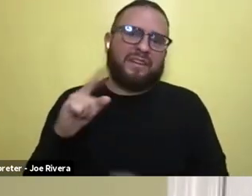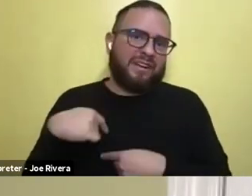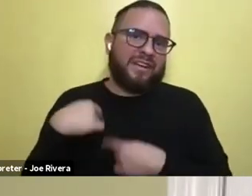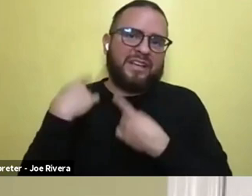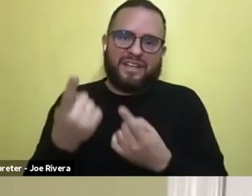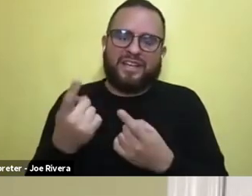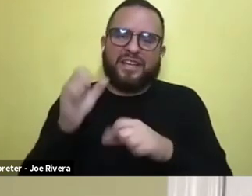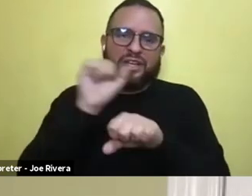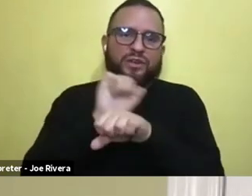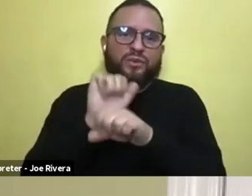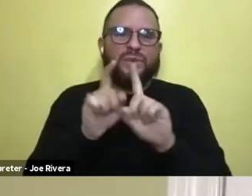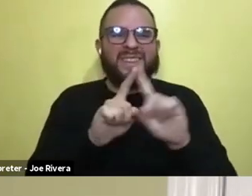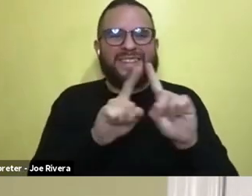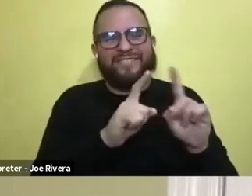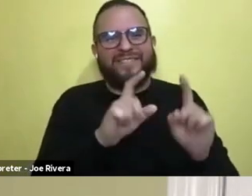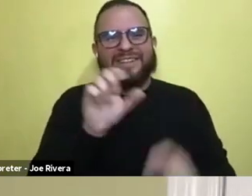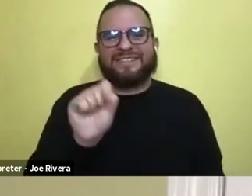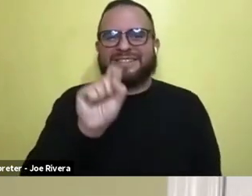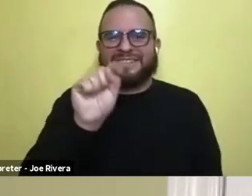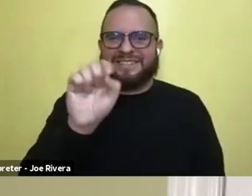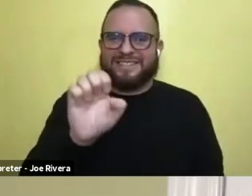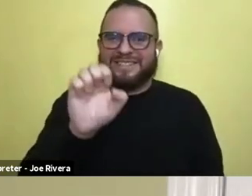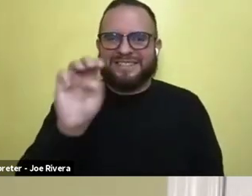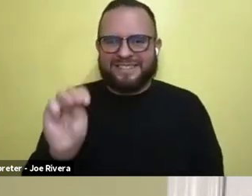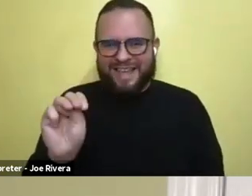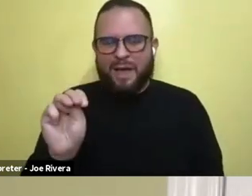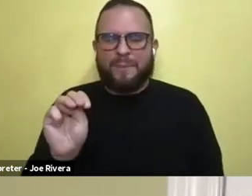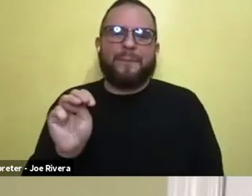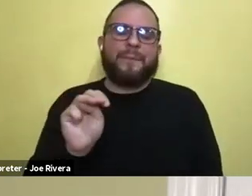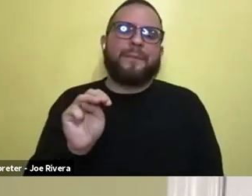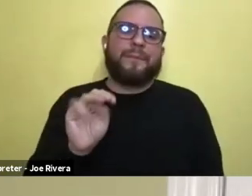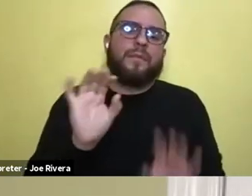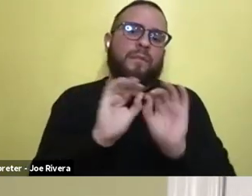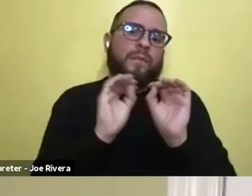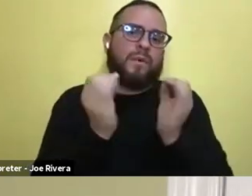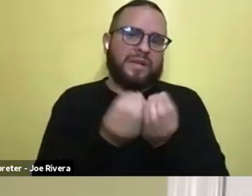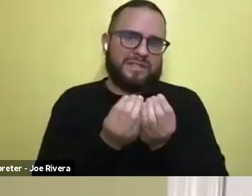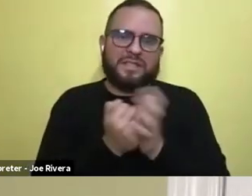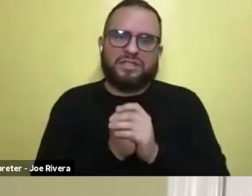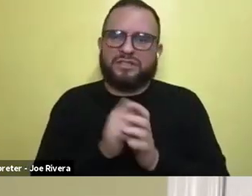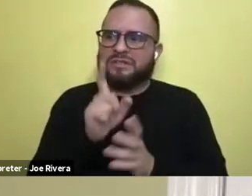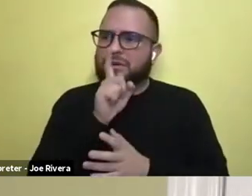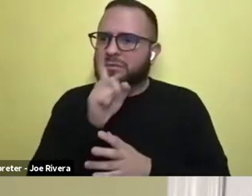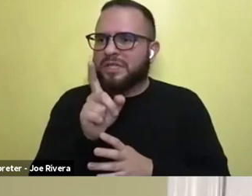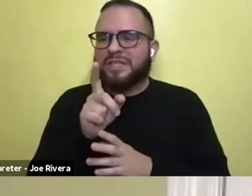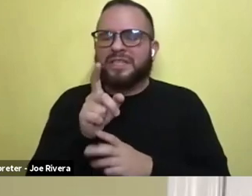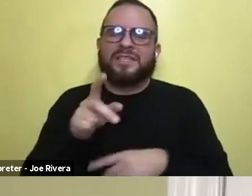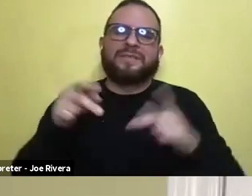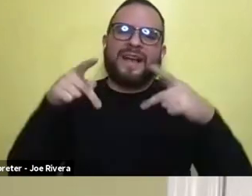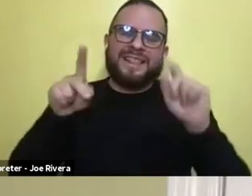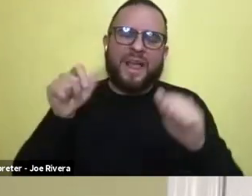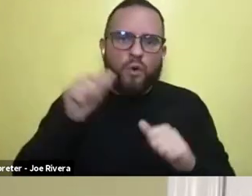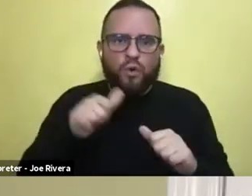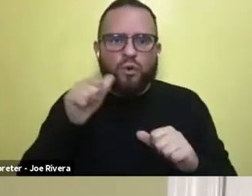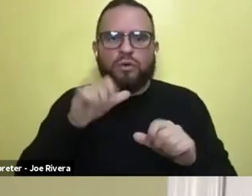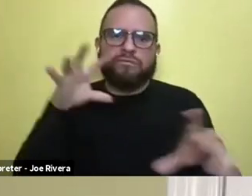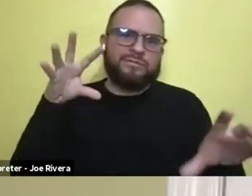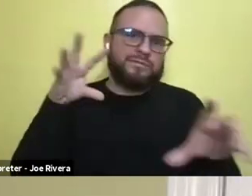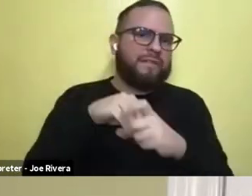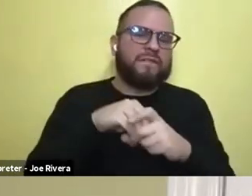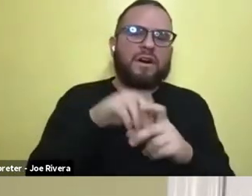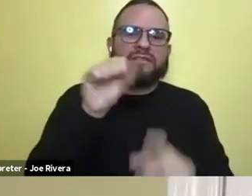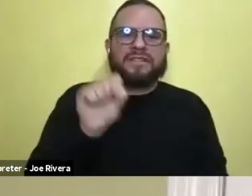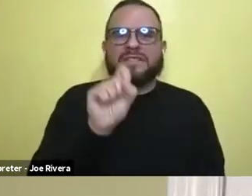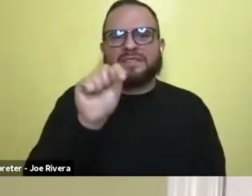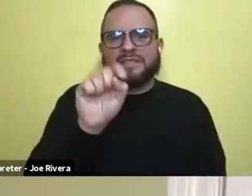STEM related, um, organizations that, um, really allow girls to become engaged in the field of STEM by